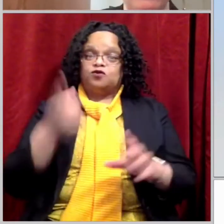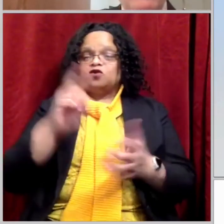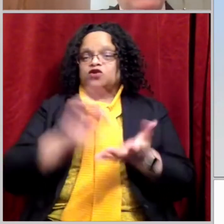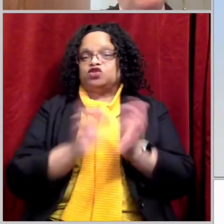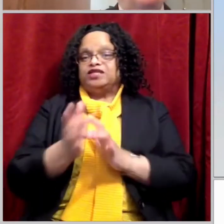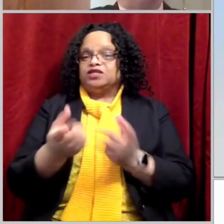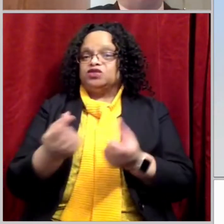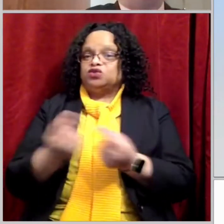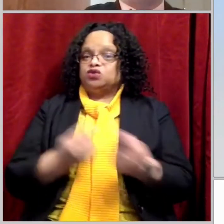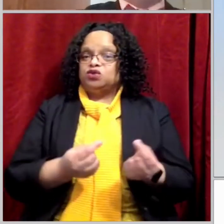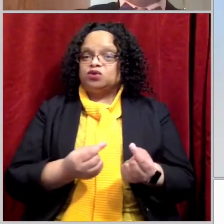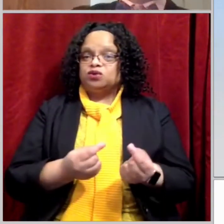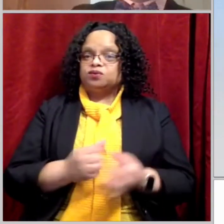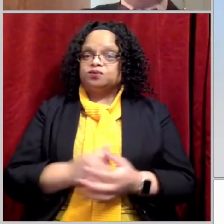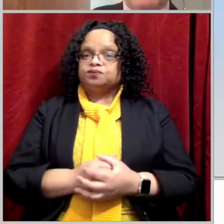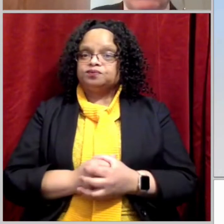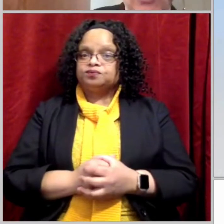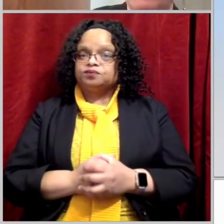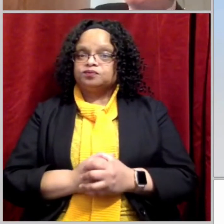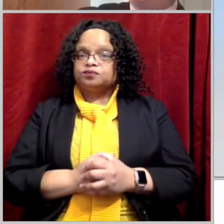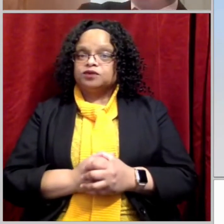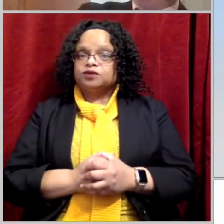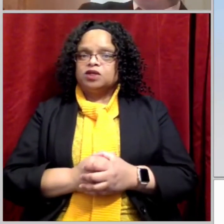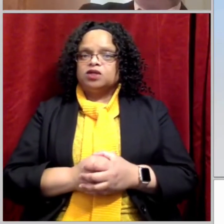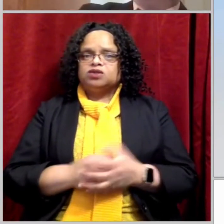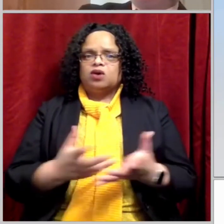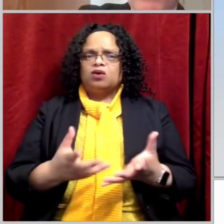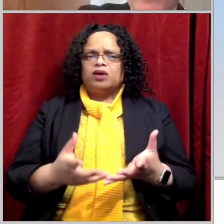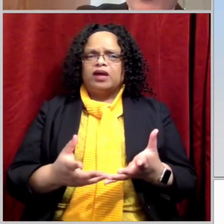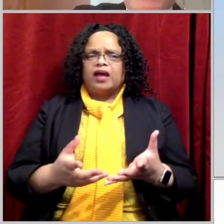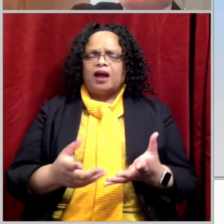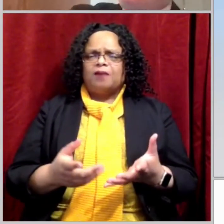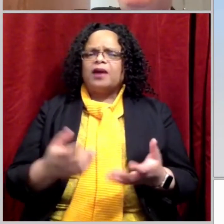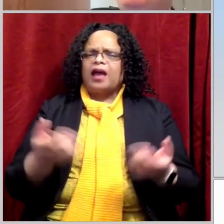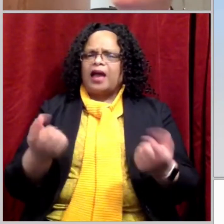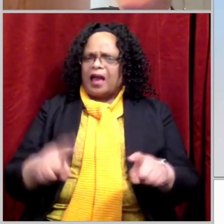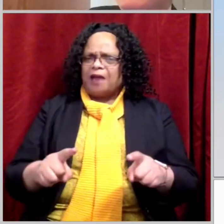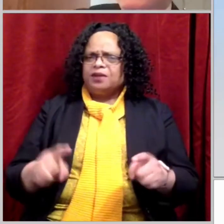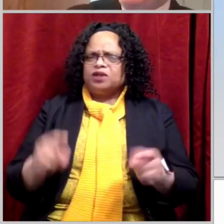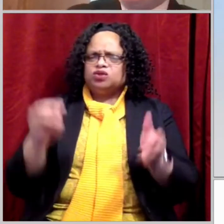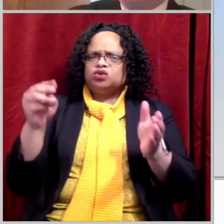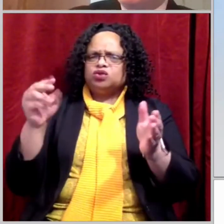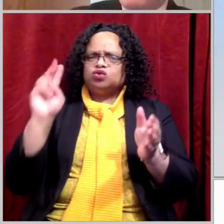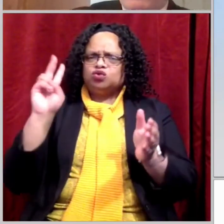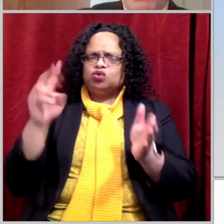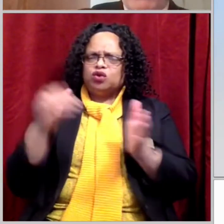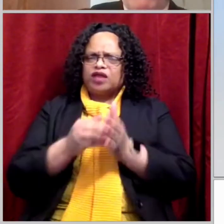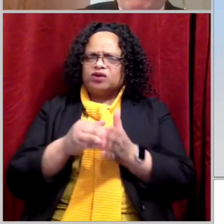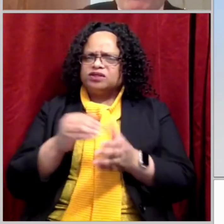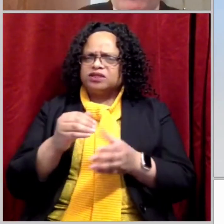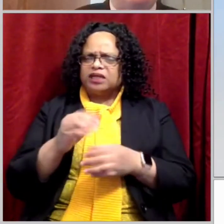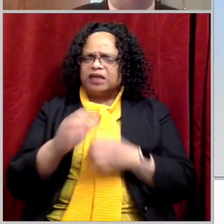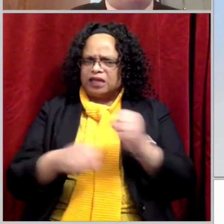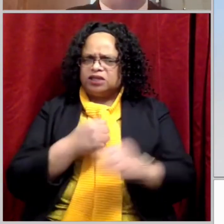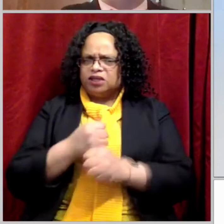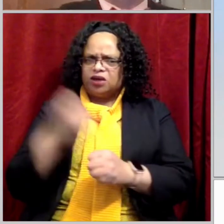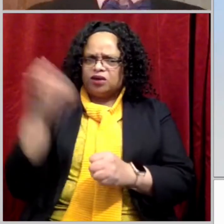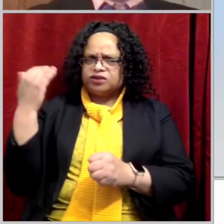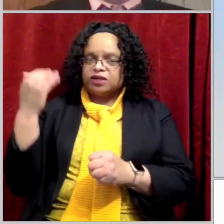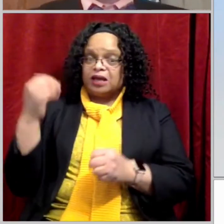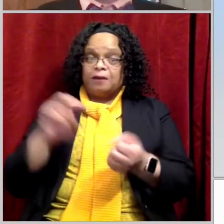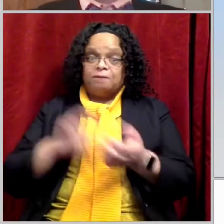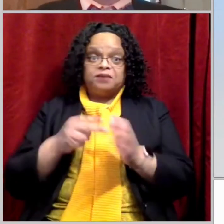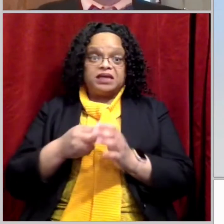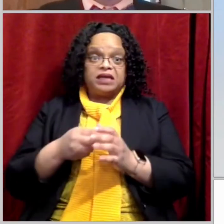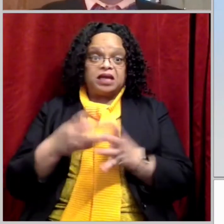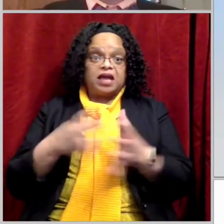,000 years ago, just because it occurred so long ago, that doesn't mean they are diminished in the least of their importance or their